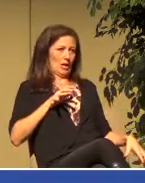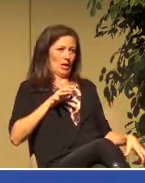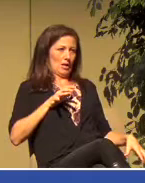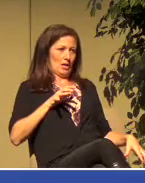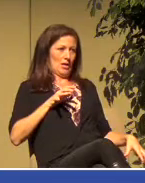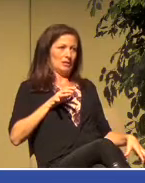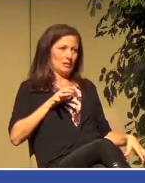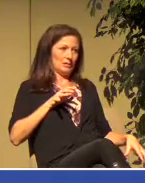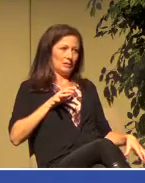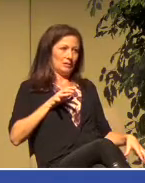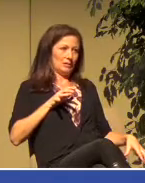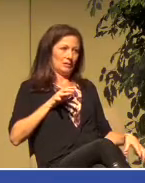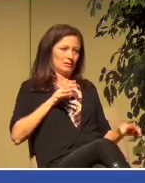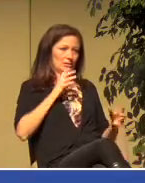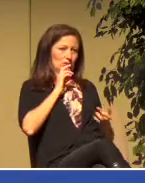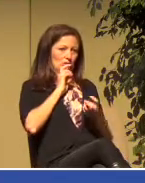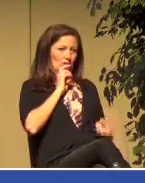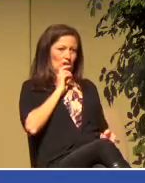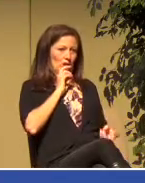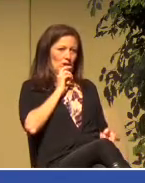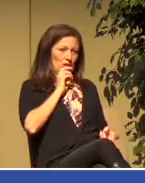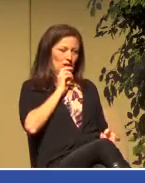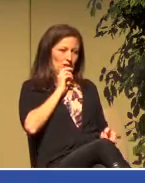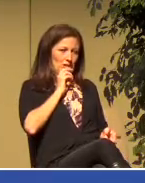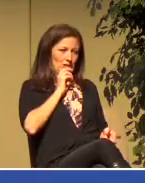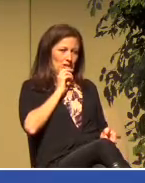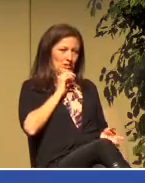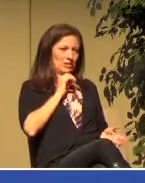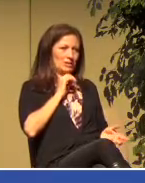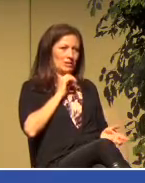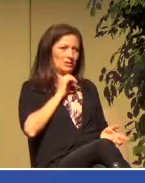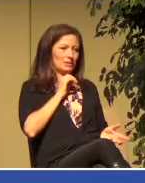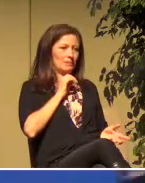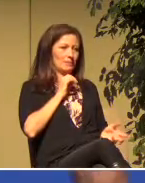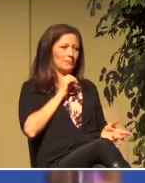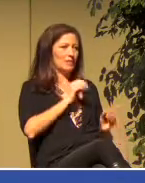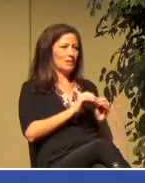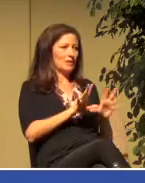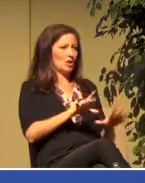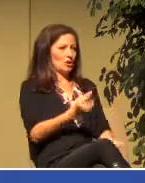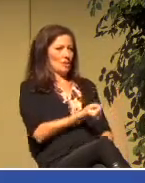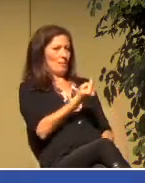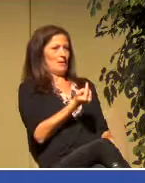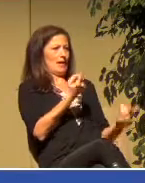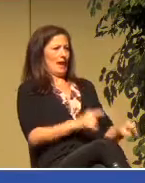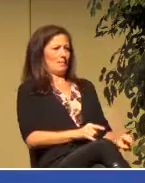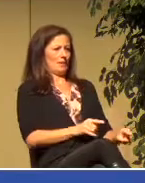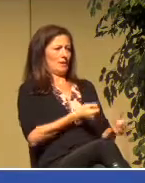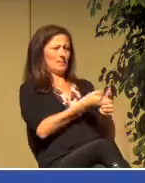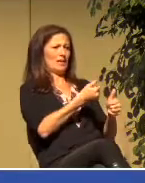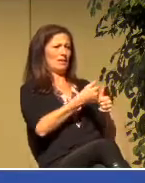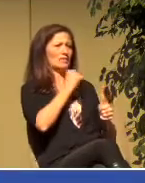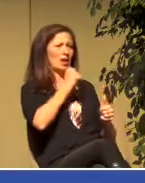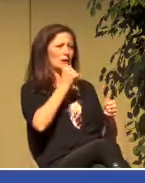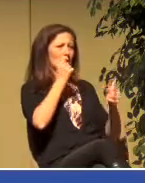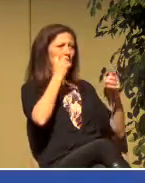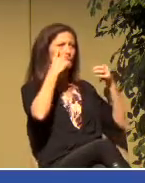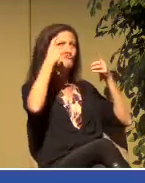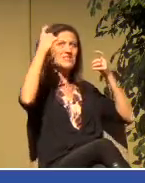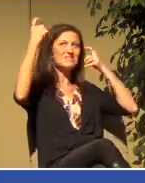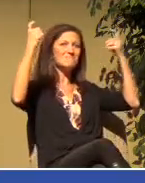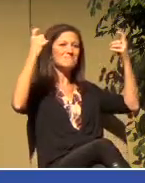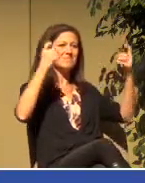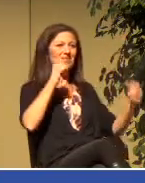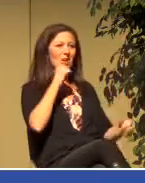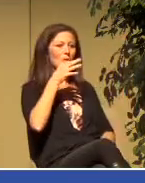It leaves no doubt. Something clearly had happened. This was not Saul hallucinating. This was not Saul on cheap